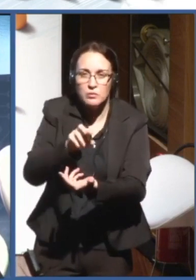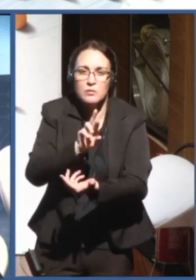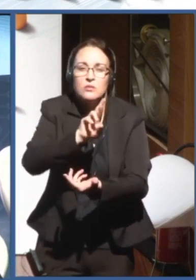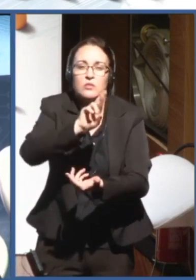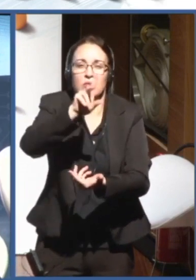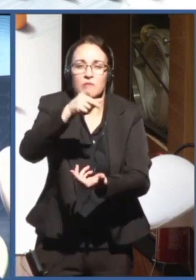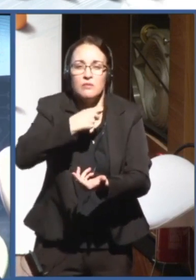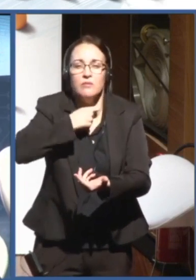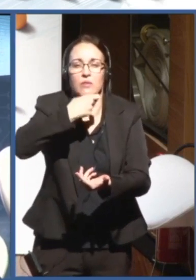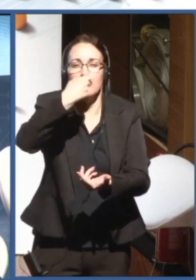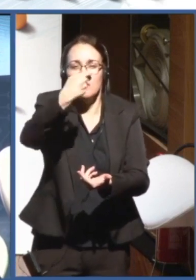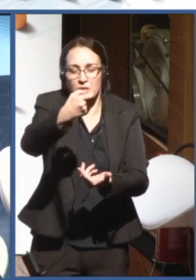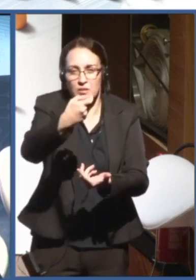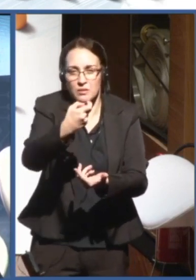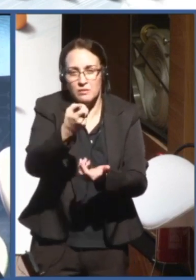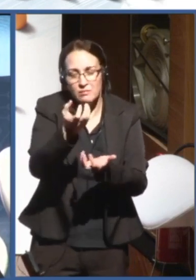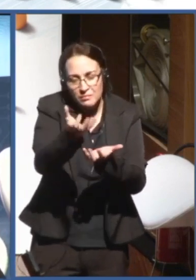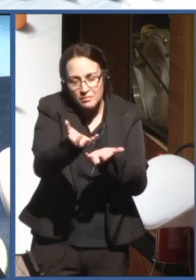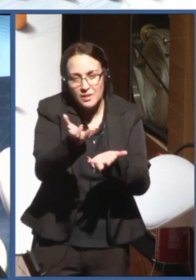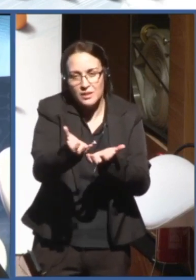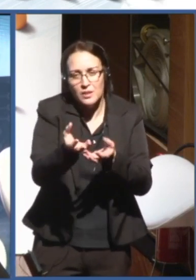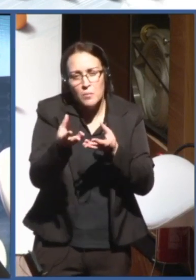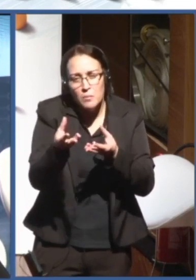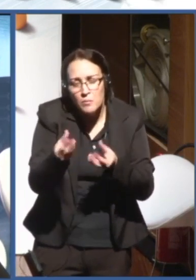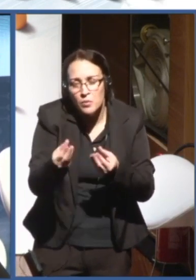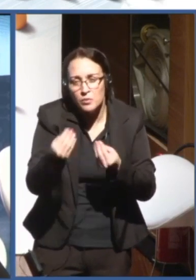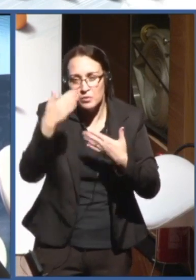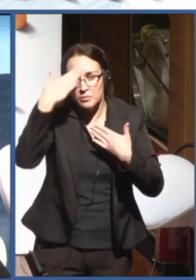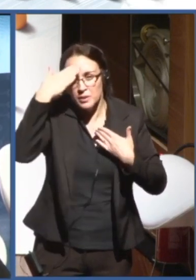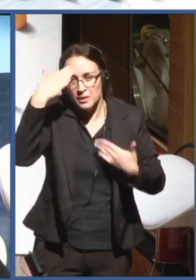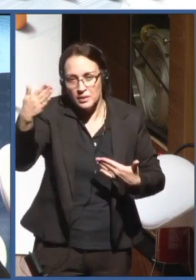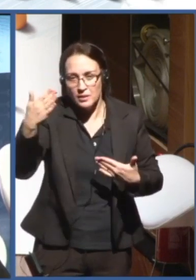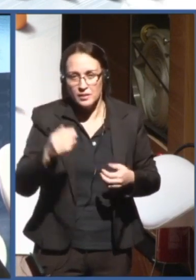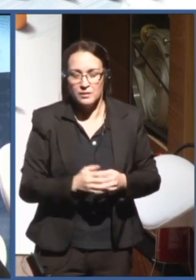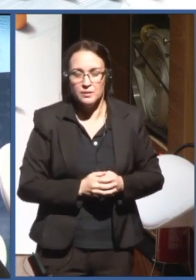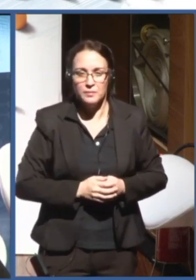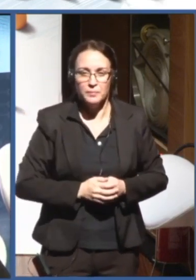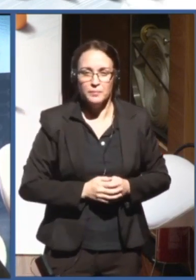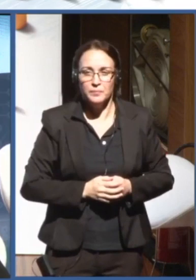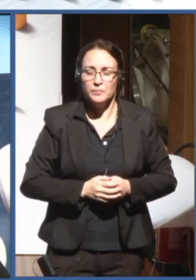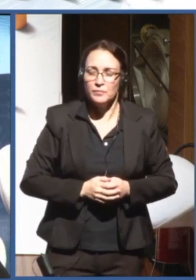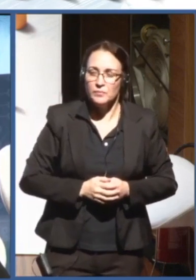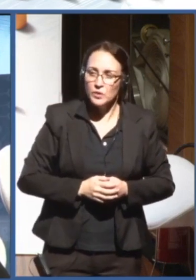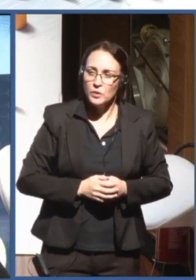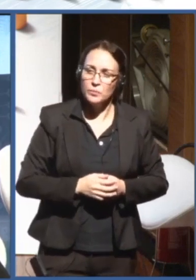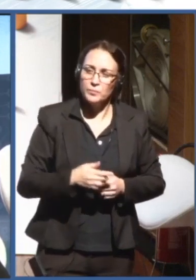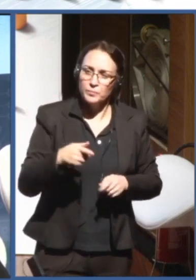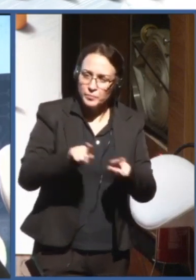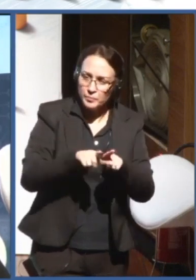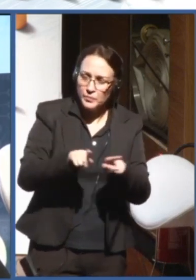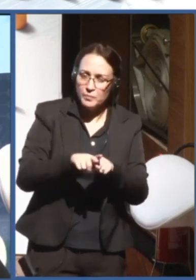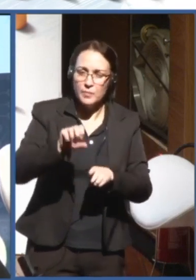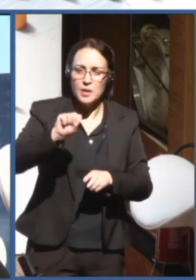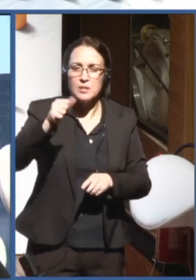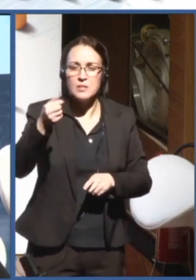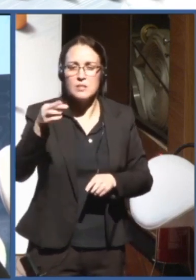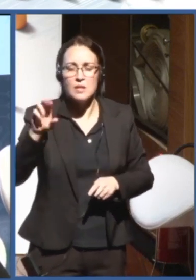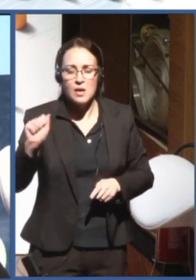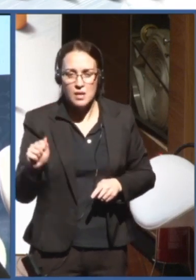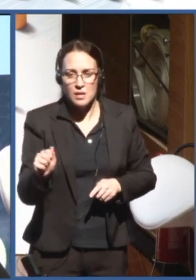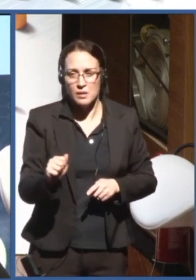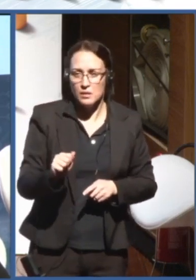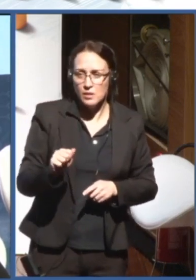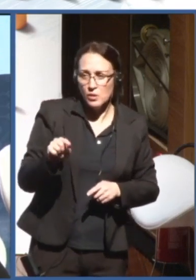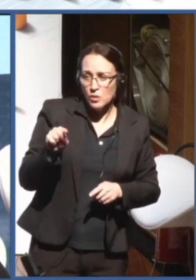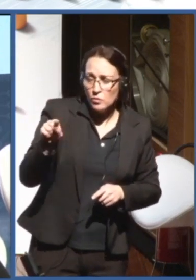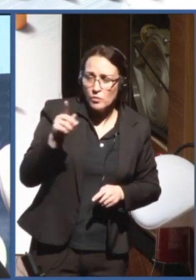Yeah, great. Thank you. Thank you. Come back to Sarah. Sarah, you didn't mention about the OECD Observatory. Yeah, I think it's